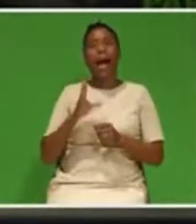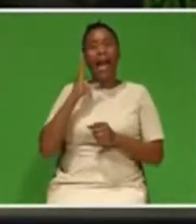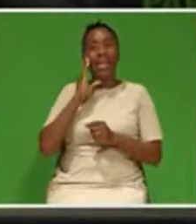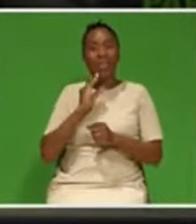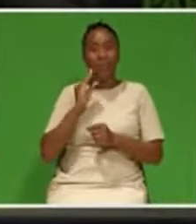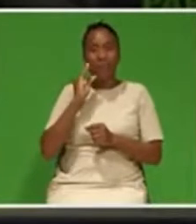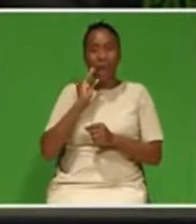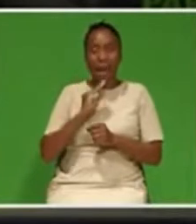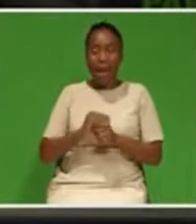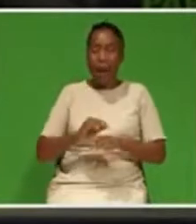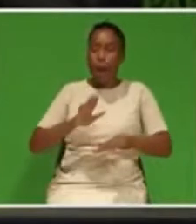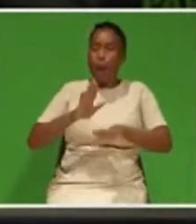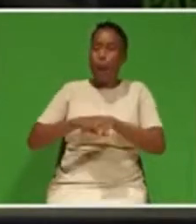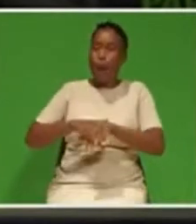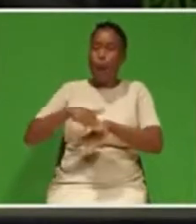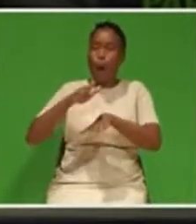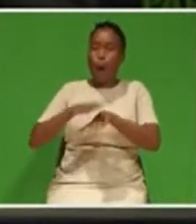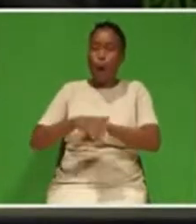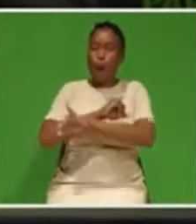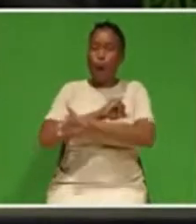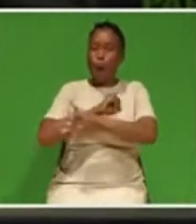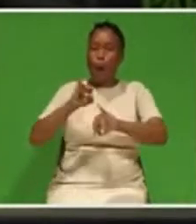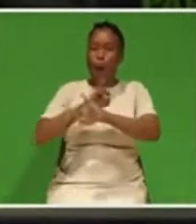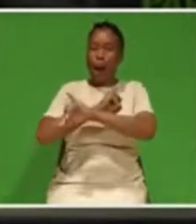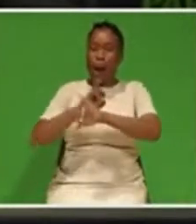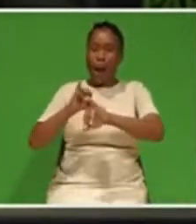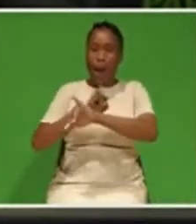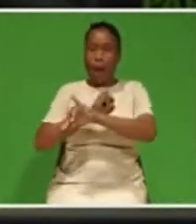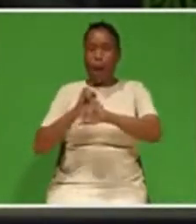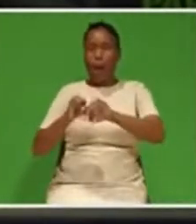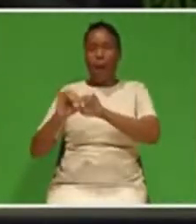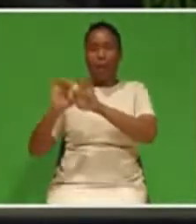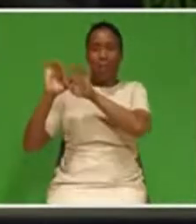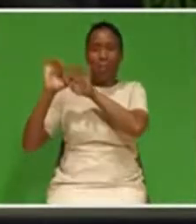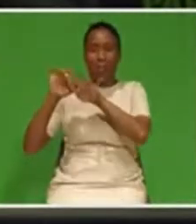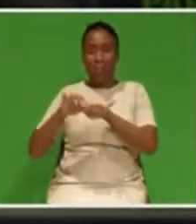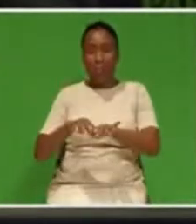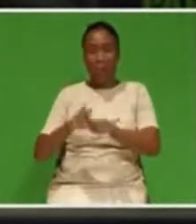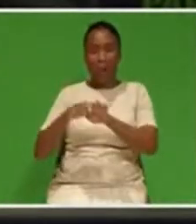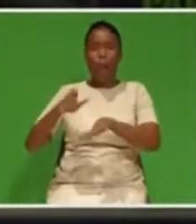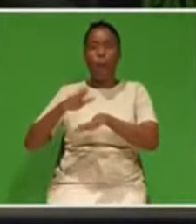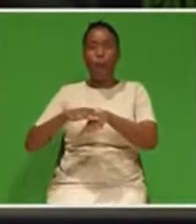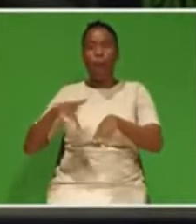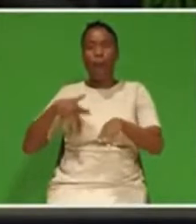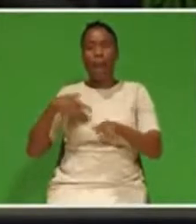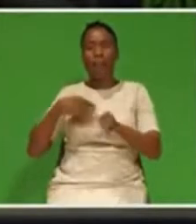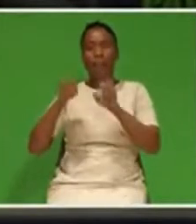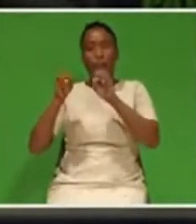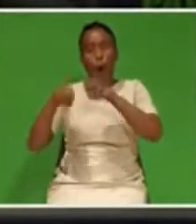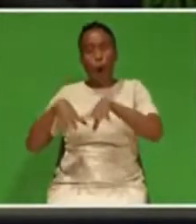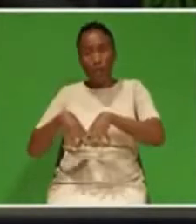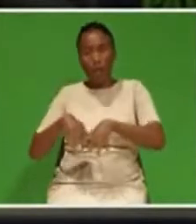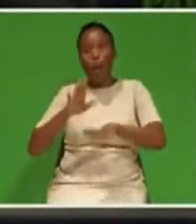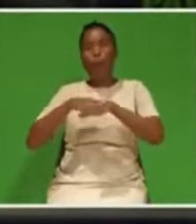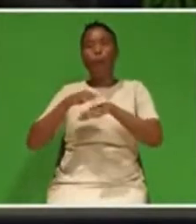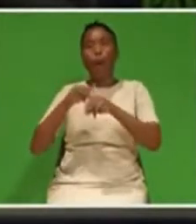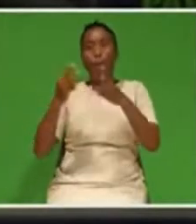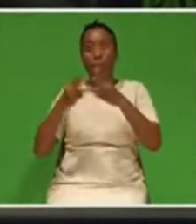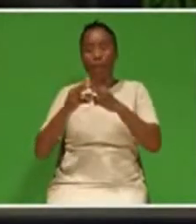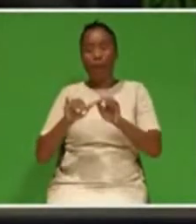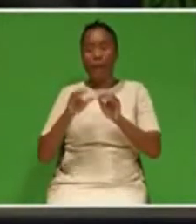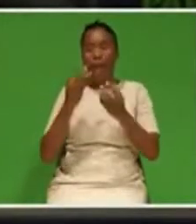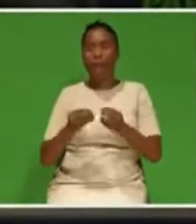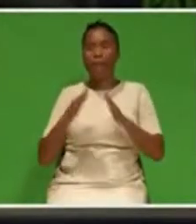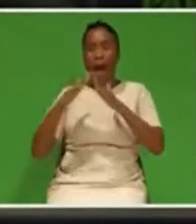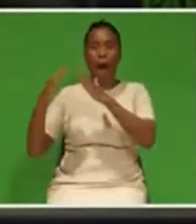ever more severe weather conditions, more lives will be lost, more people will be displaced, and living